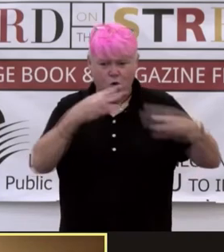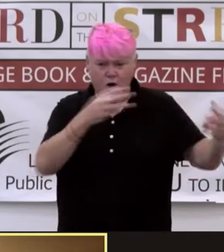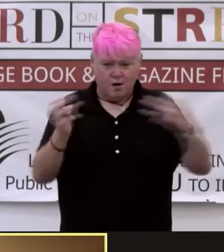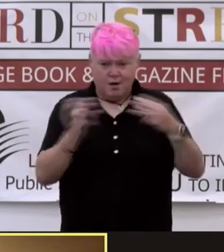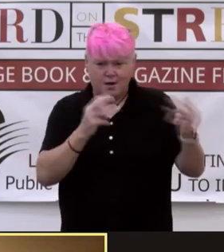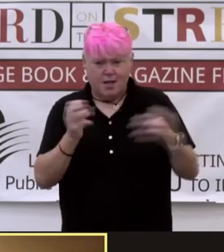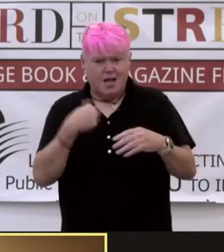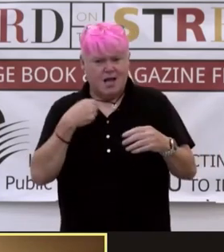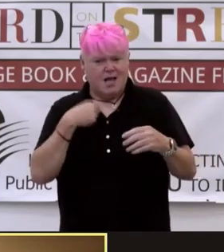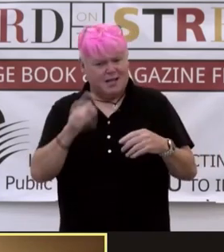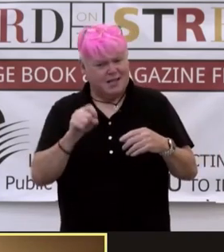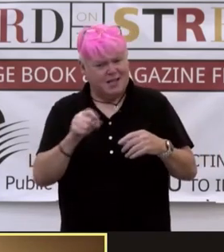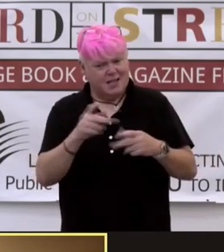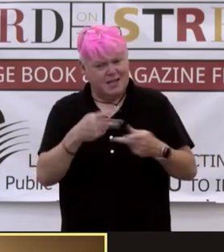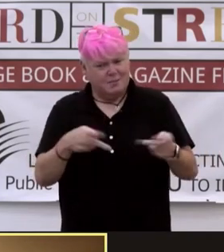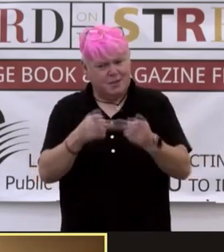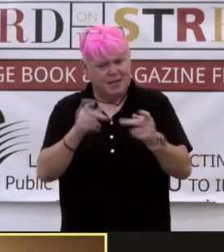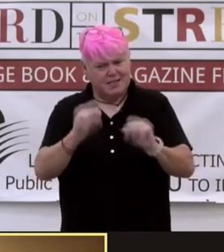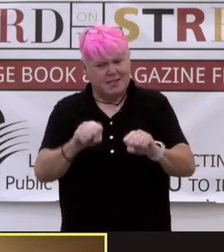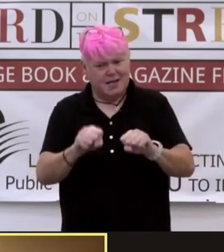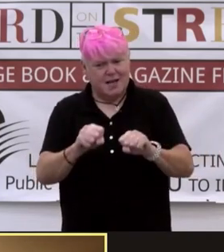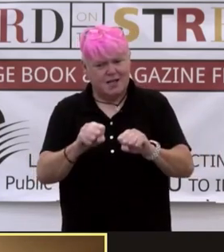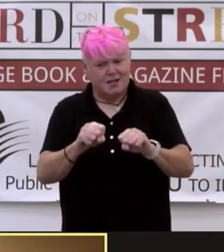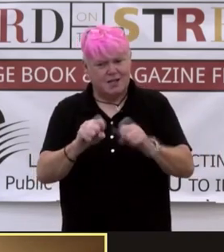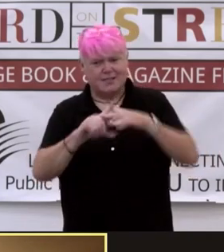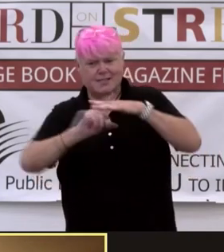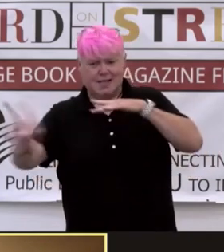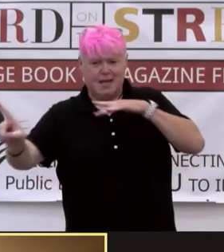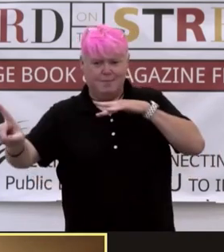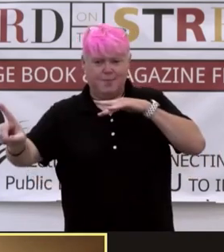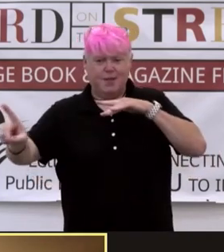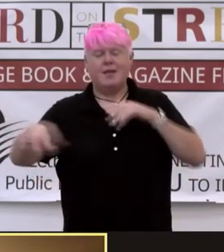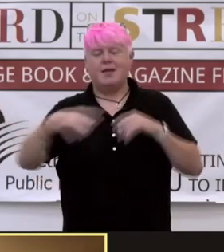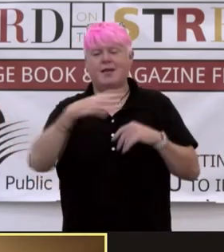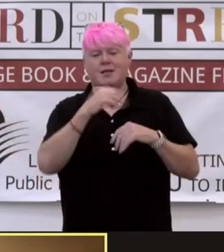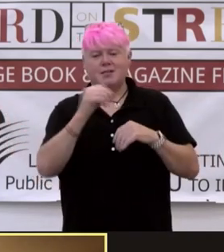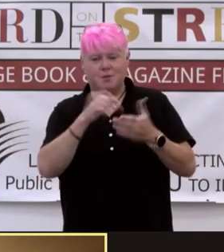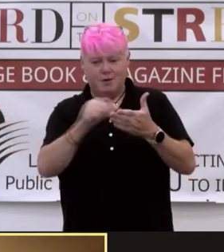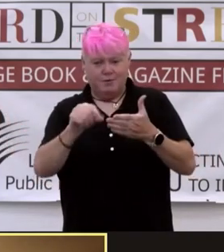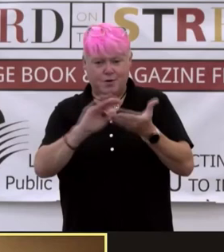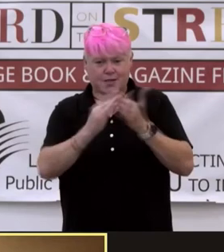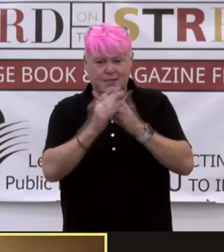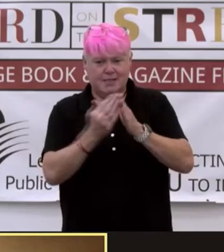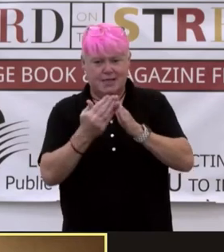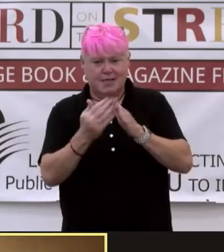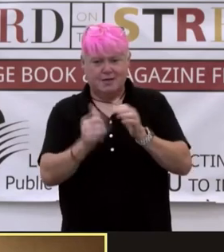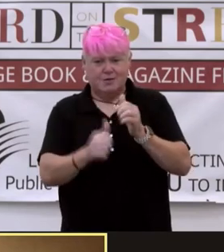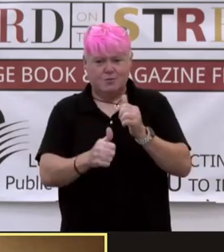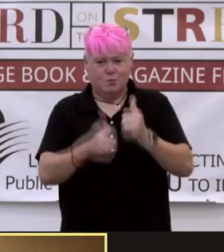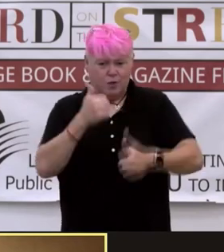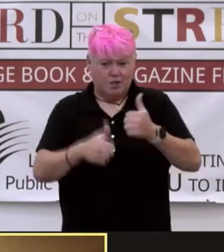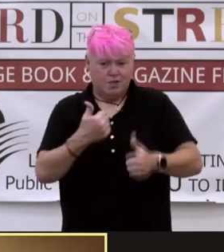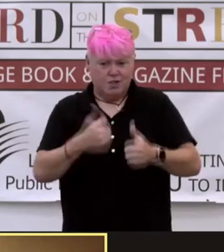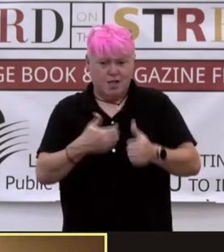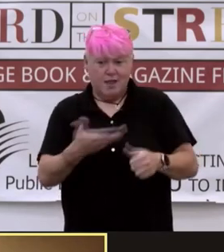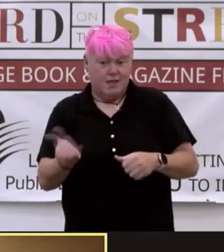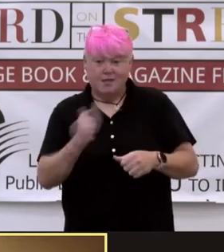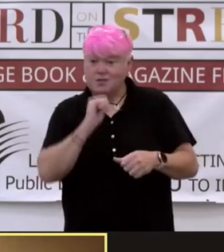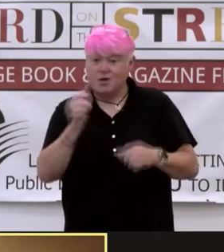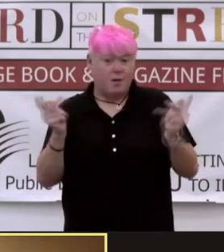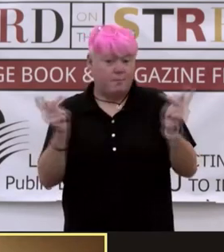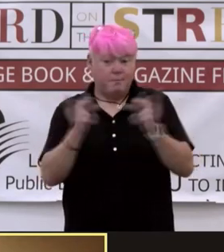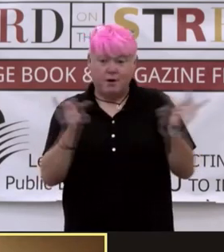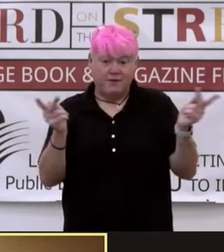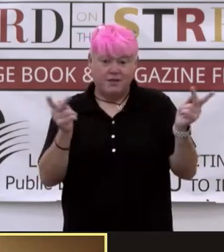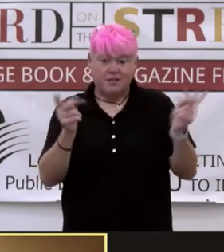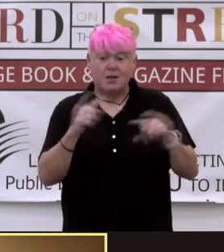a place that I could escape to. So, I wrote a city in which things are not perfect, but people actually exert